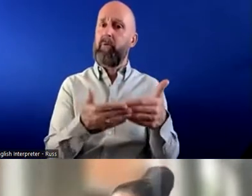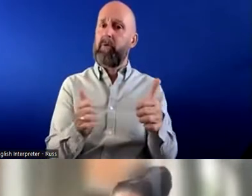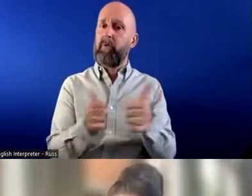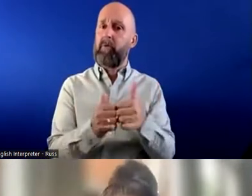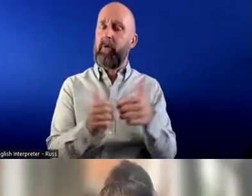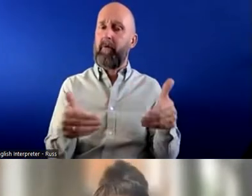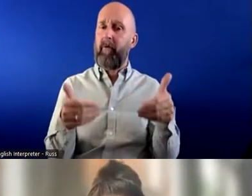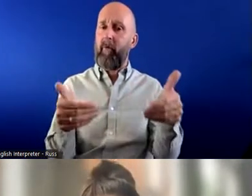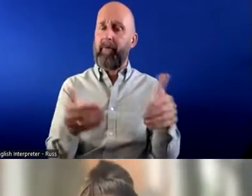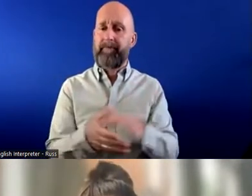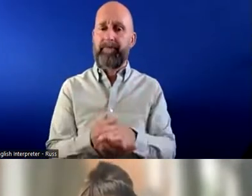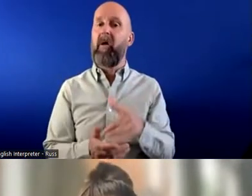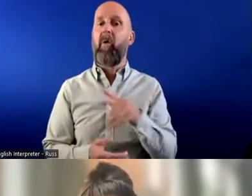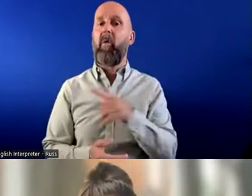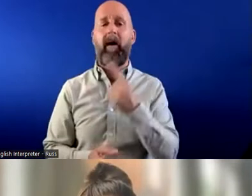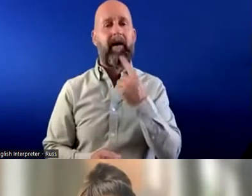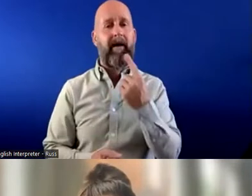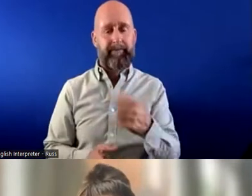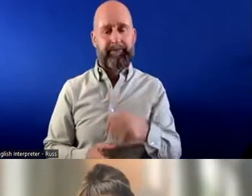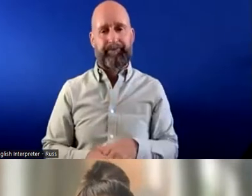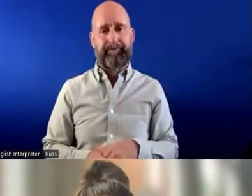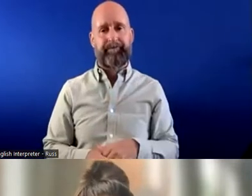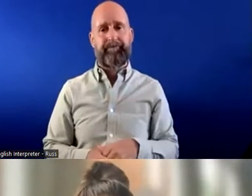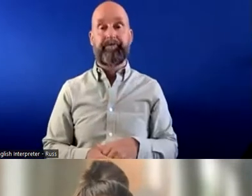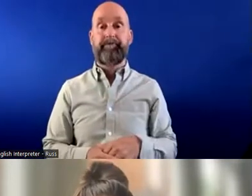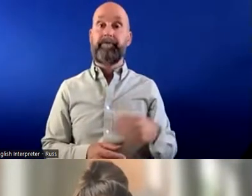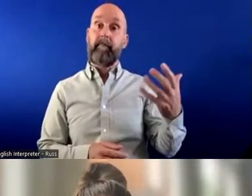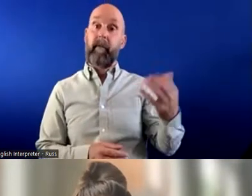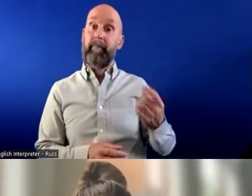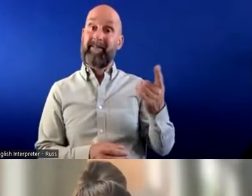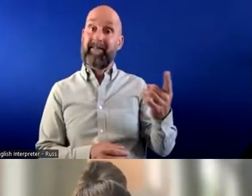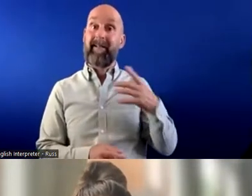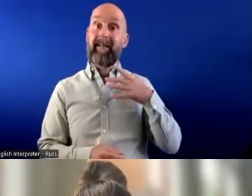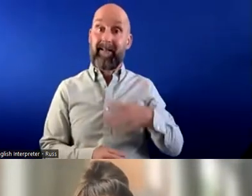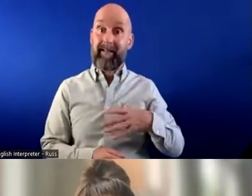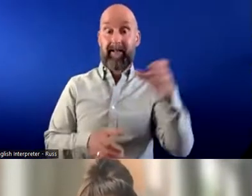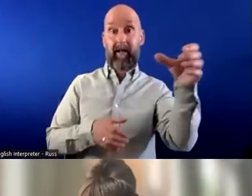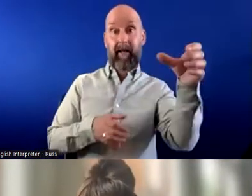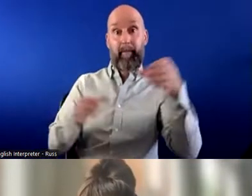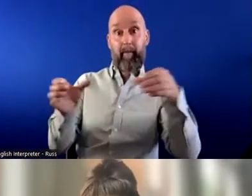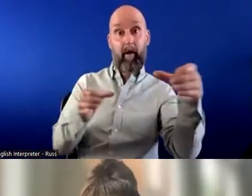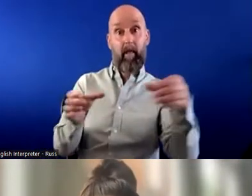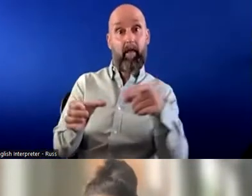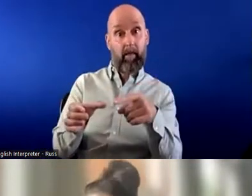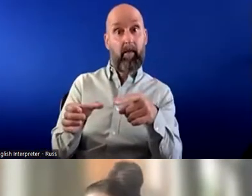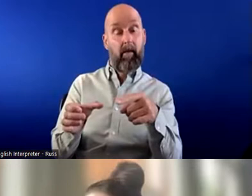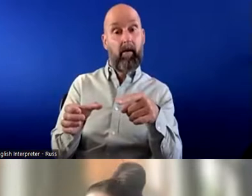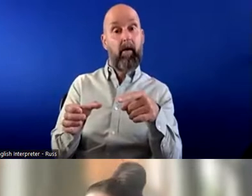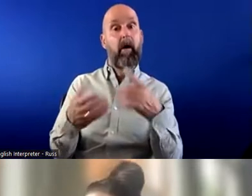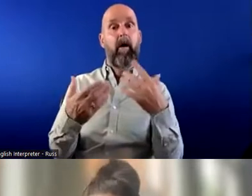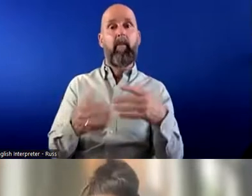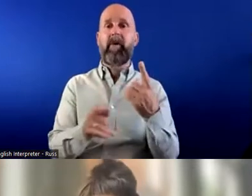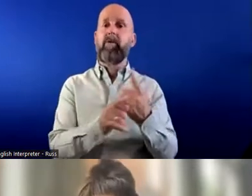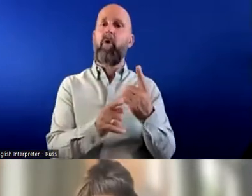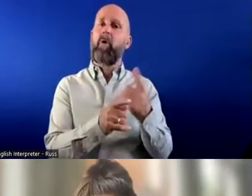when I when I say that I mean businesses need people. They're one of the biggest you know I was speaking to some